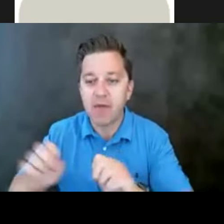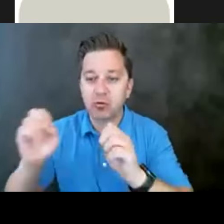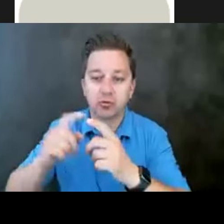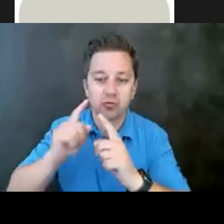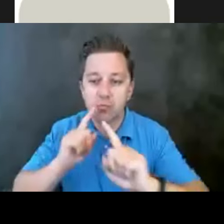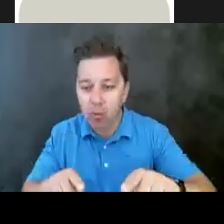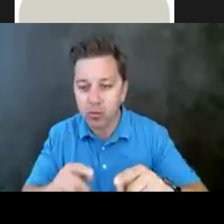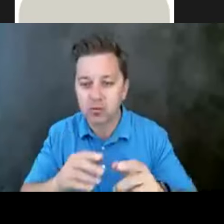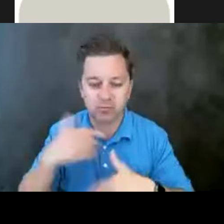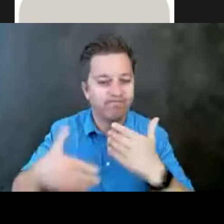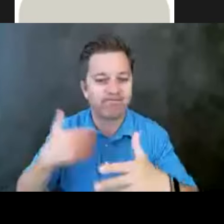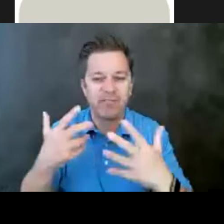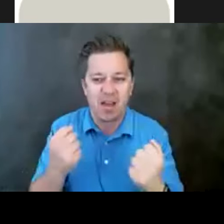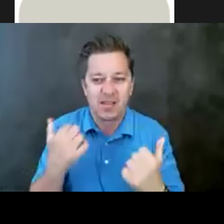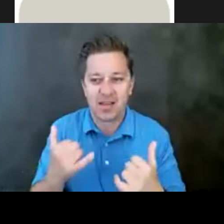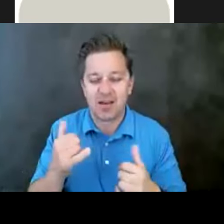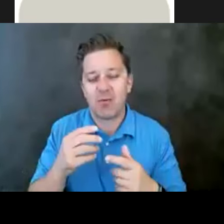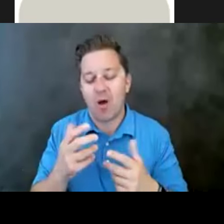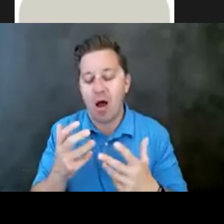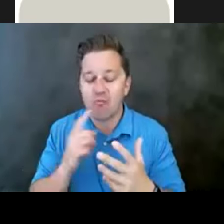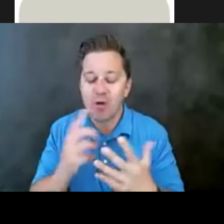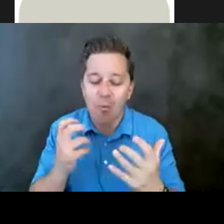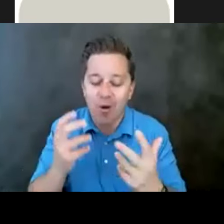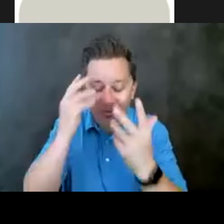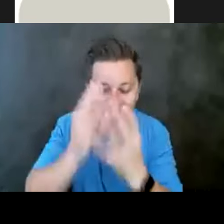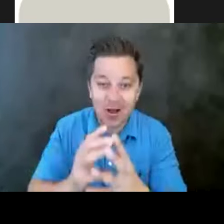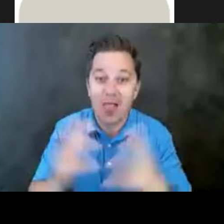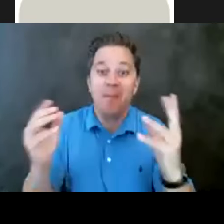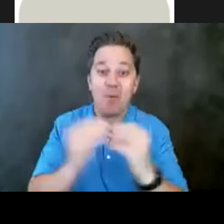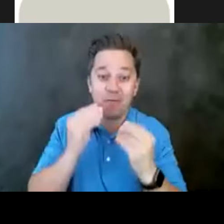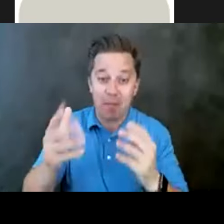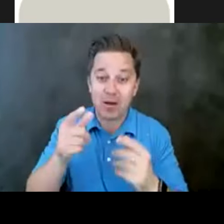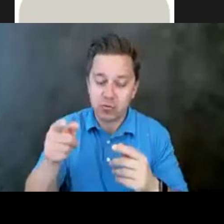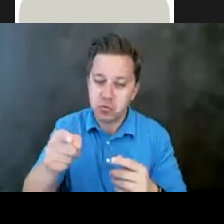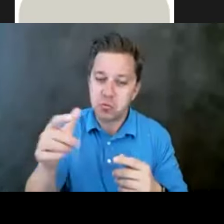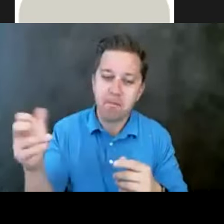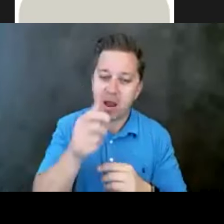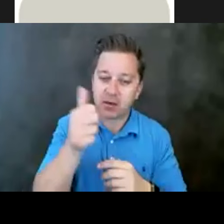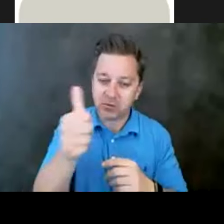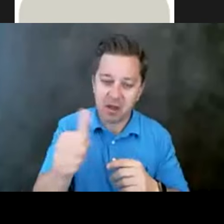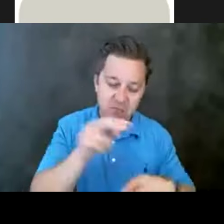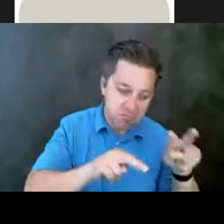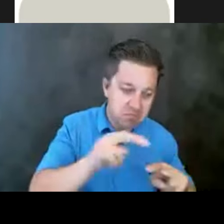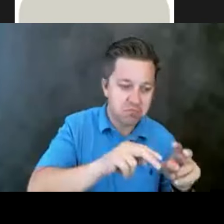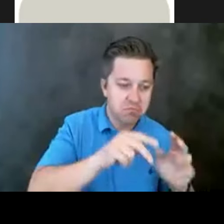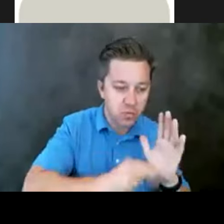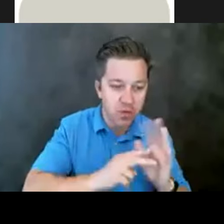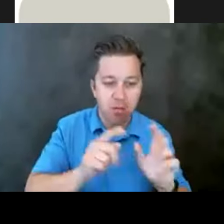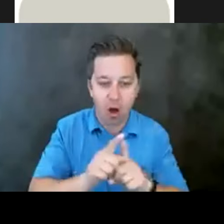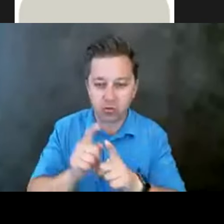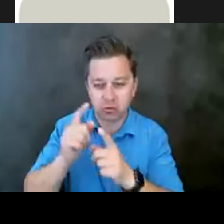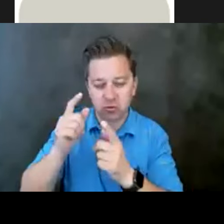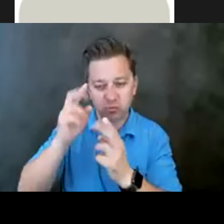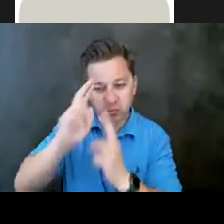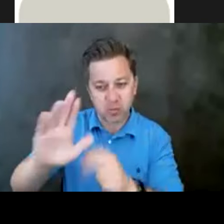moving through this quickly. Again, I wanted to give you way more information for the slides that you can go back and reference, but I also want to be respectful of the time.